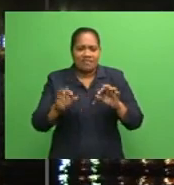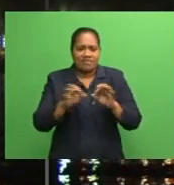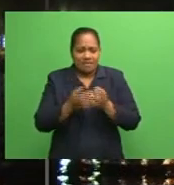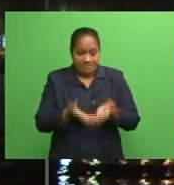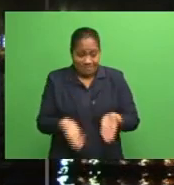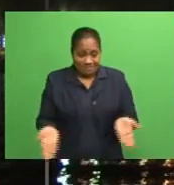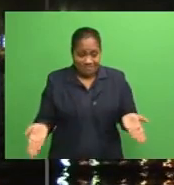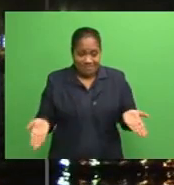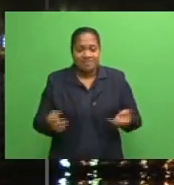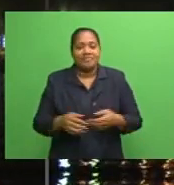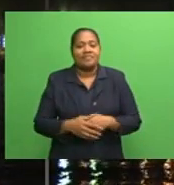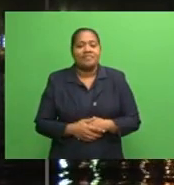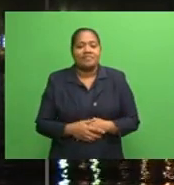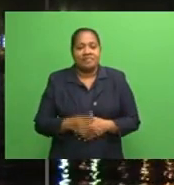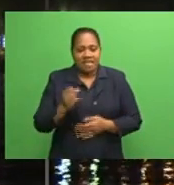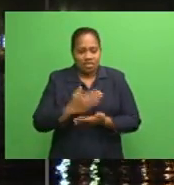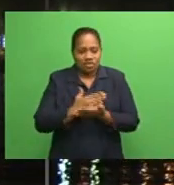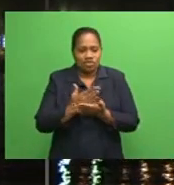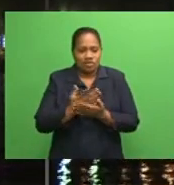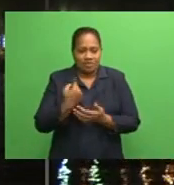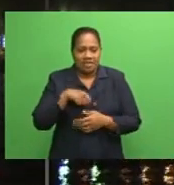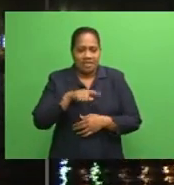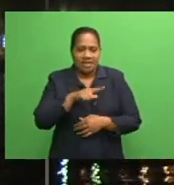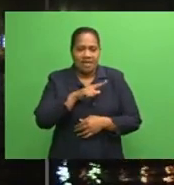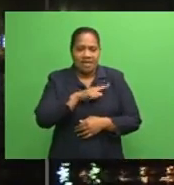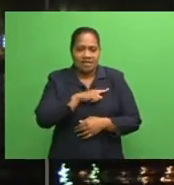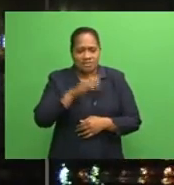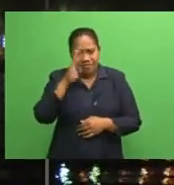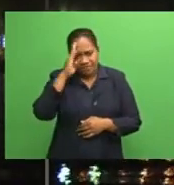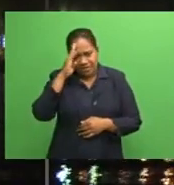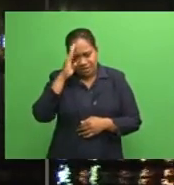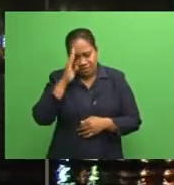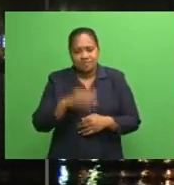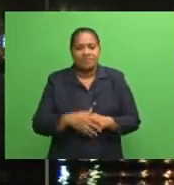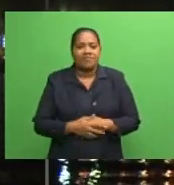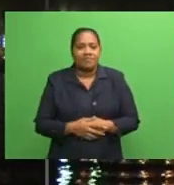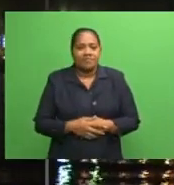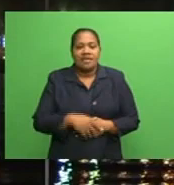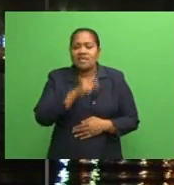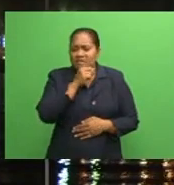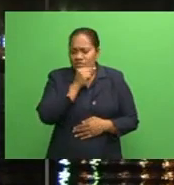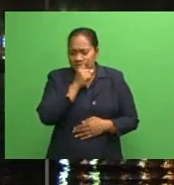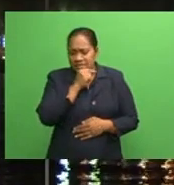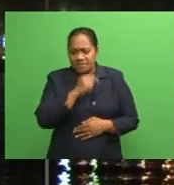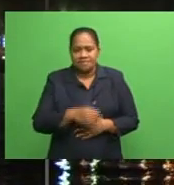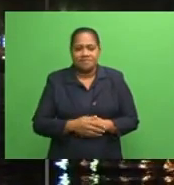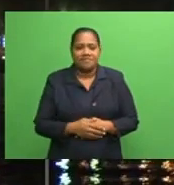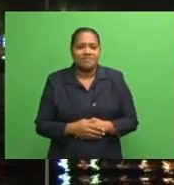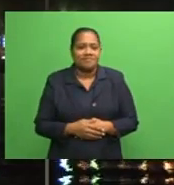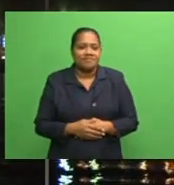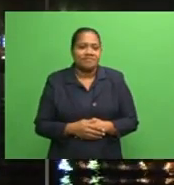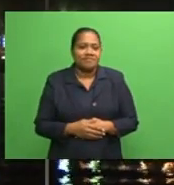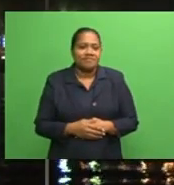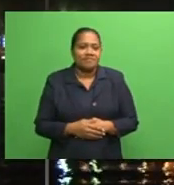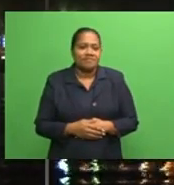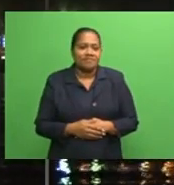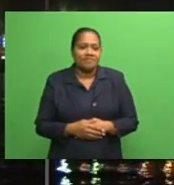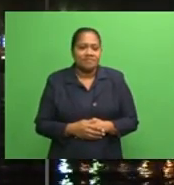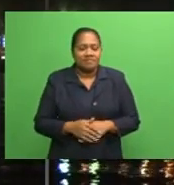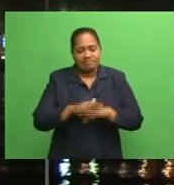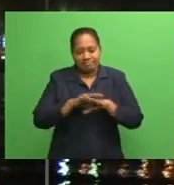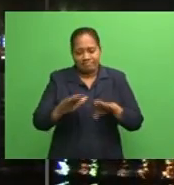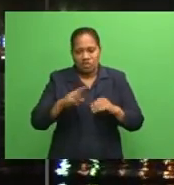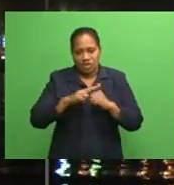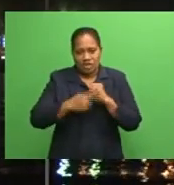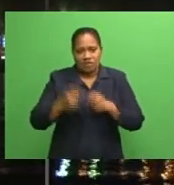And share it with us on our Facebook page, ifbcnews, and follow us and tweet us on Twitter at ifbc underscore news. That's your news